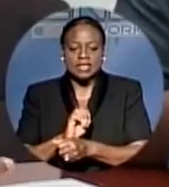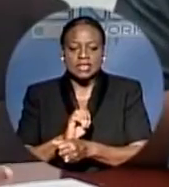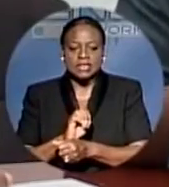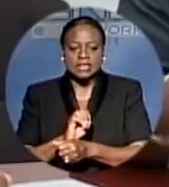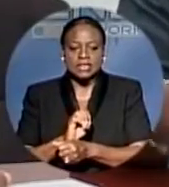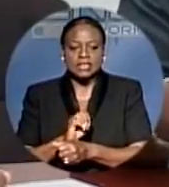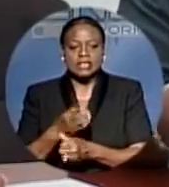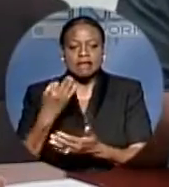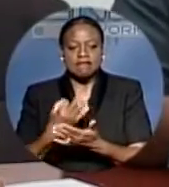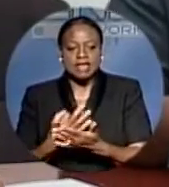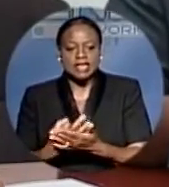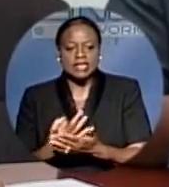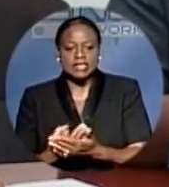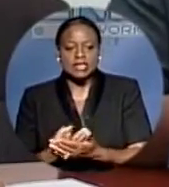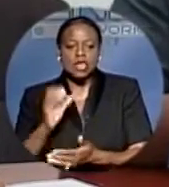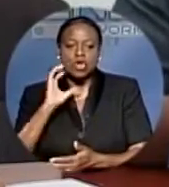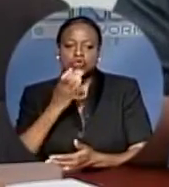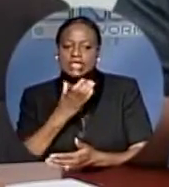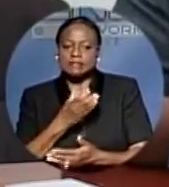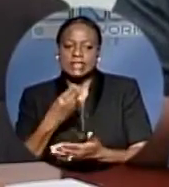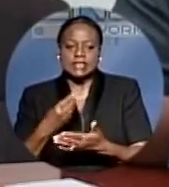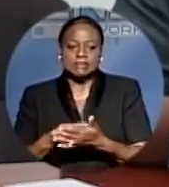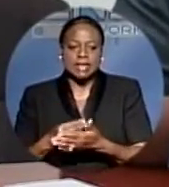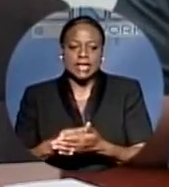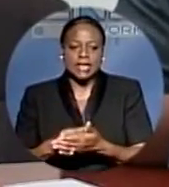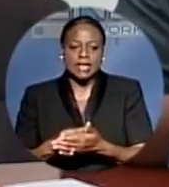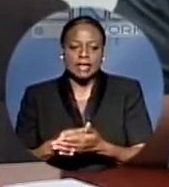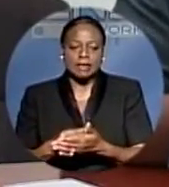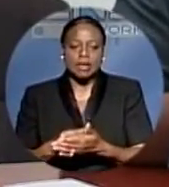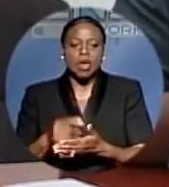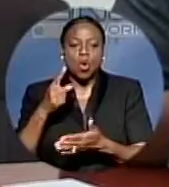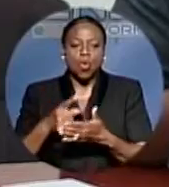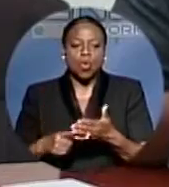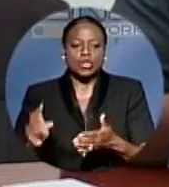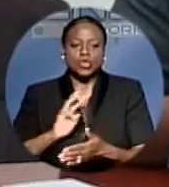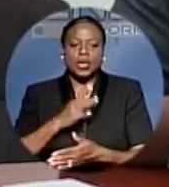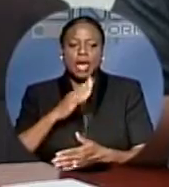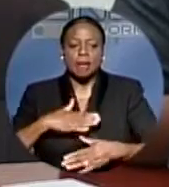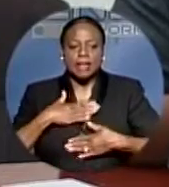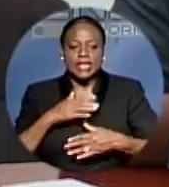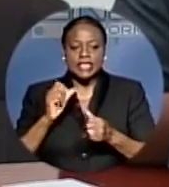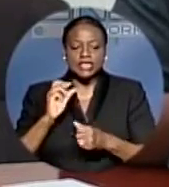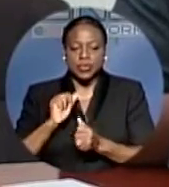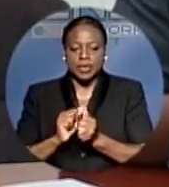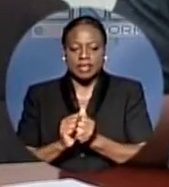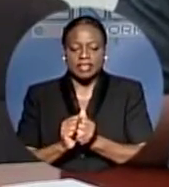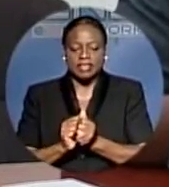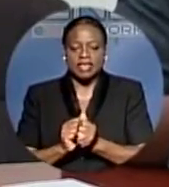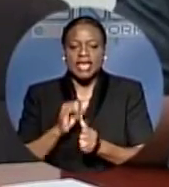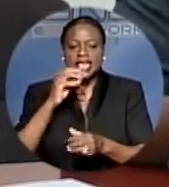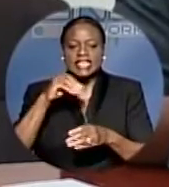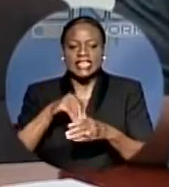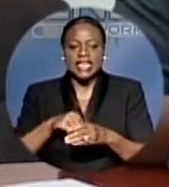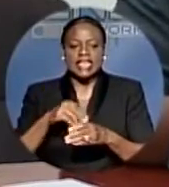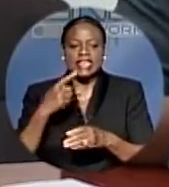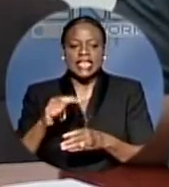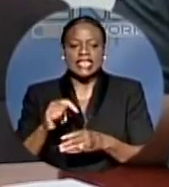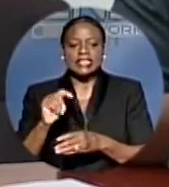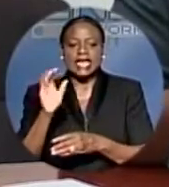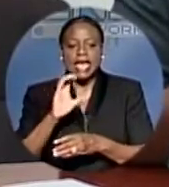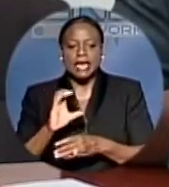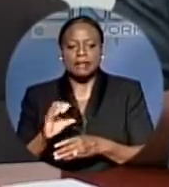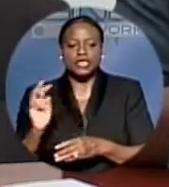all of the benefits are intact. What we are most pleased with is that in this climate, we were able to